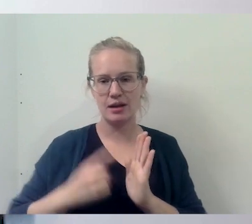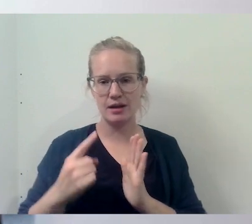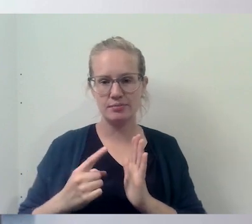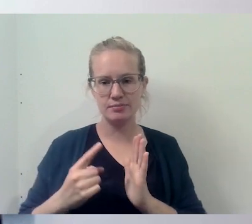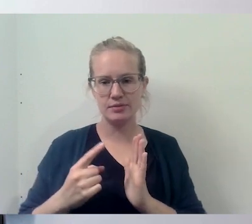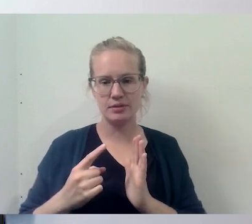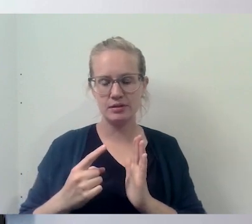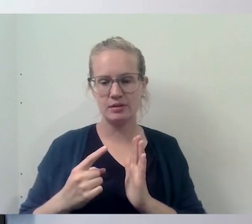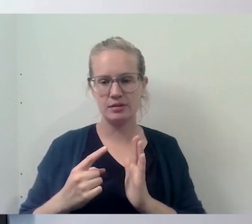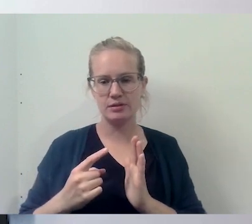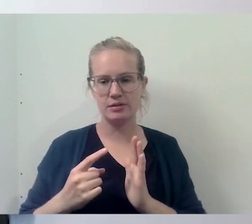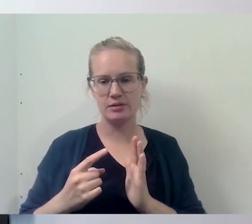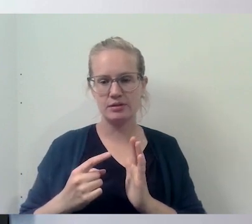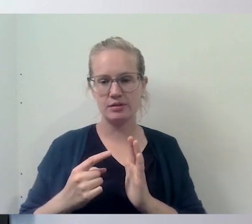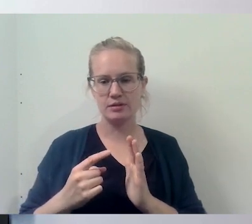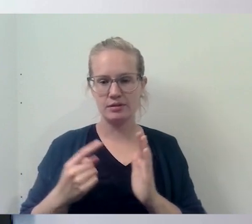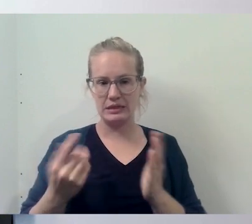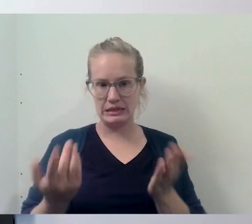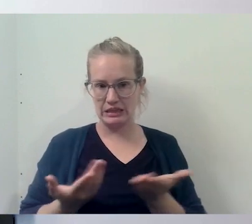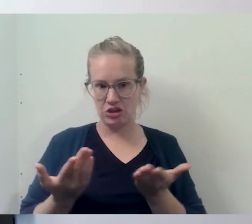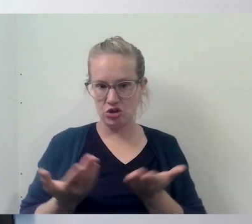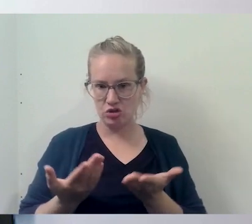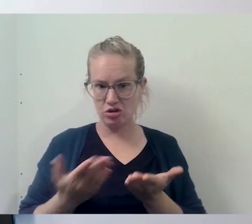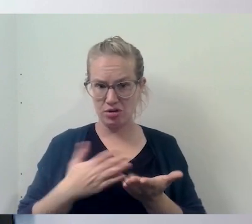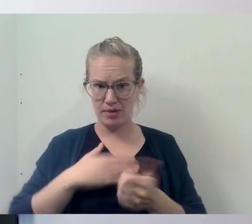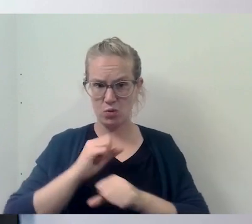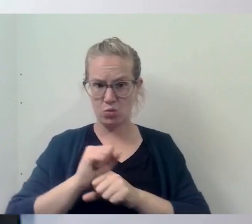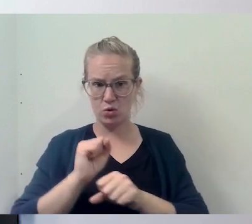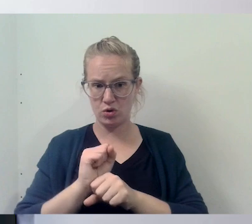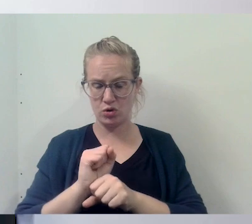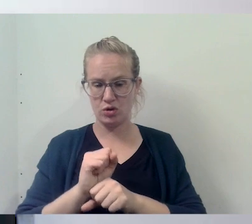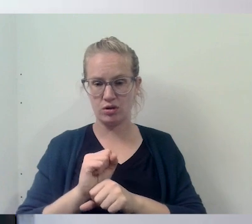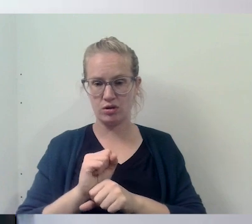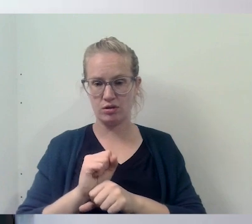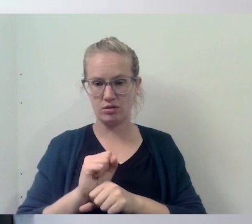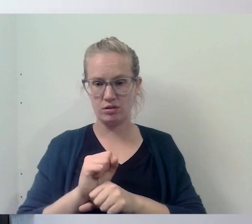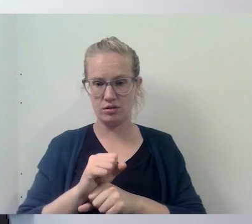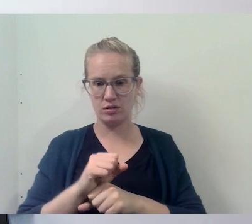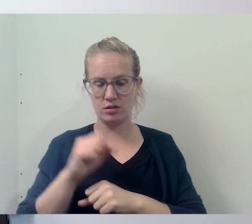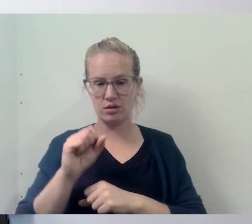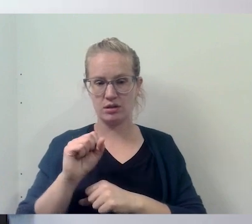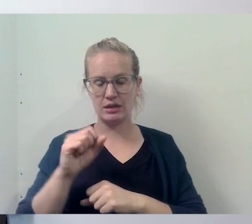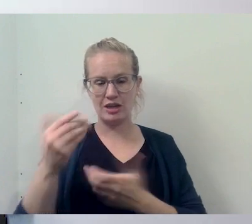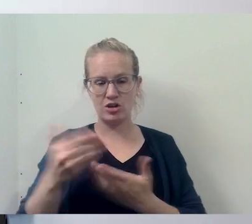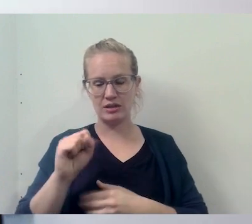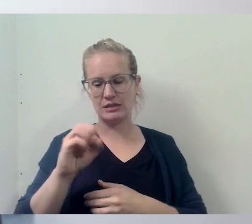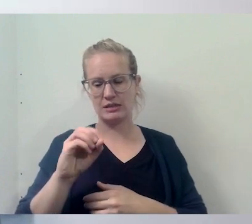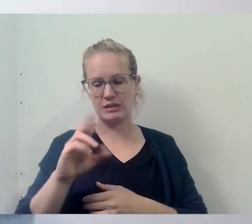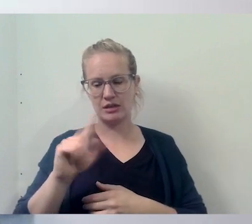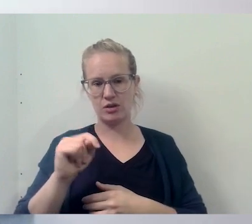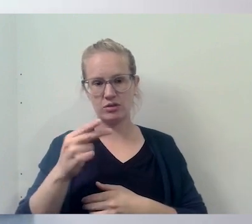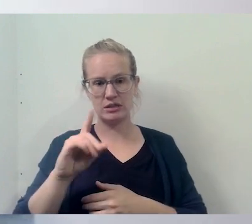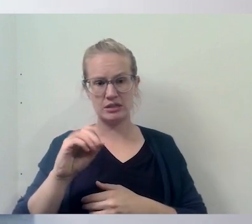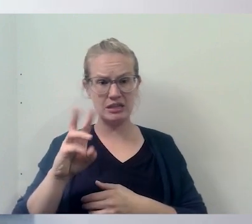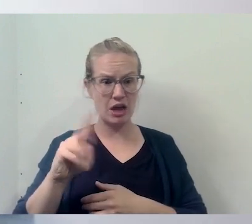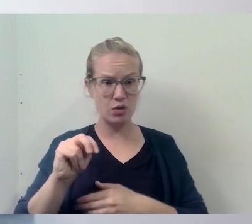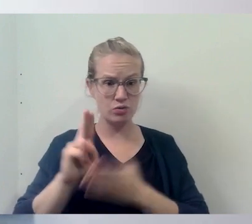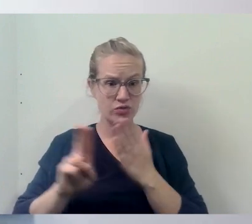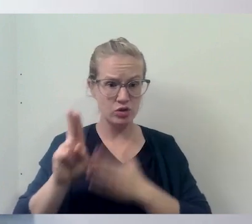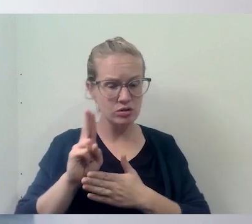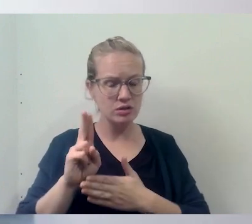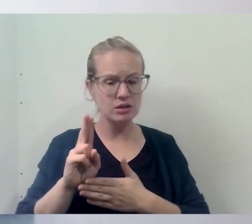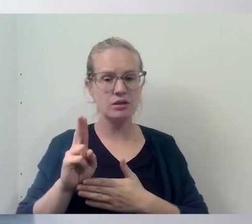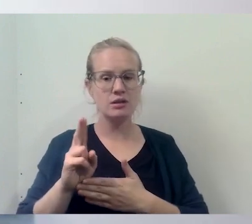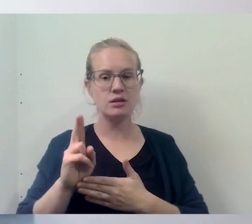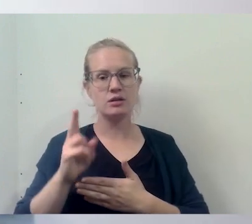you know, like even in here, in my work with, you know, here at, at Southdown, sometimes you hear some of the, some of